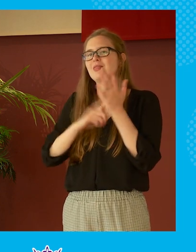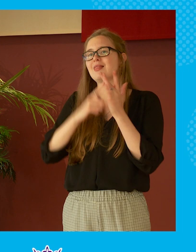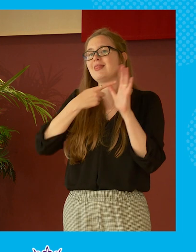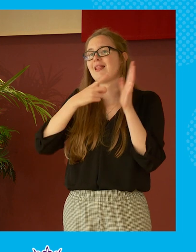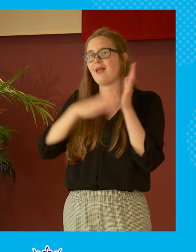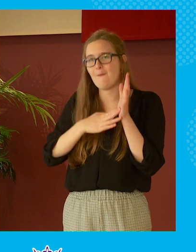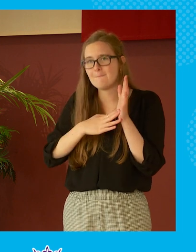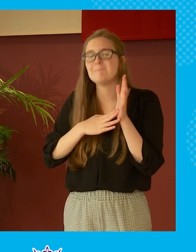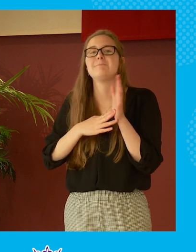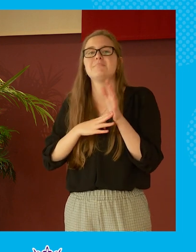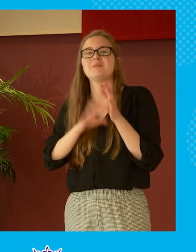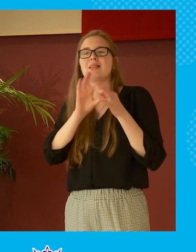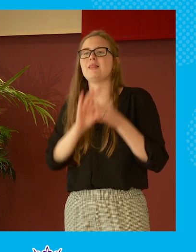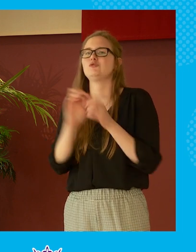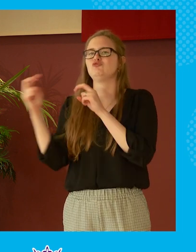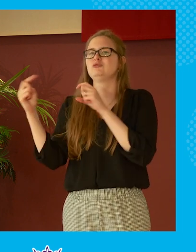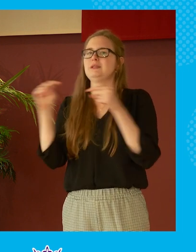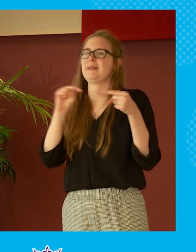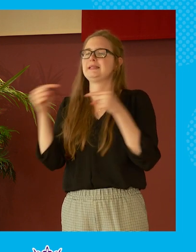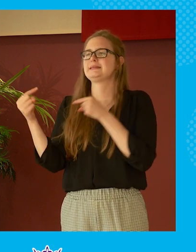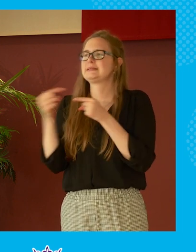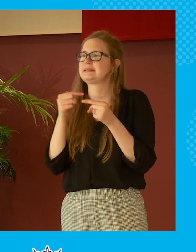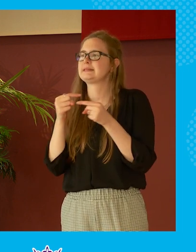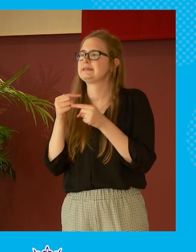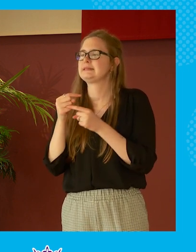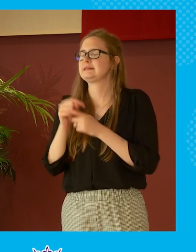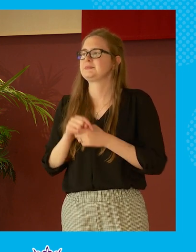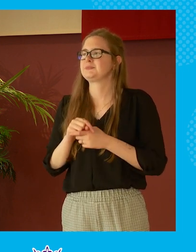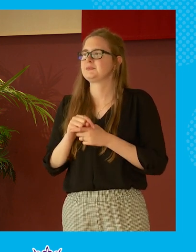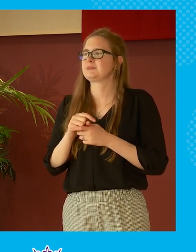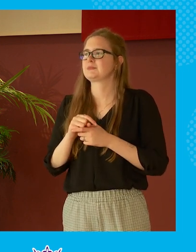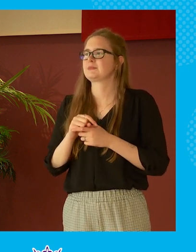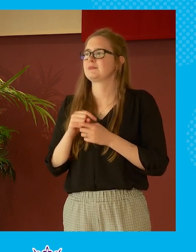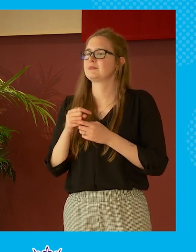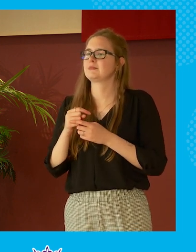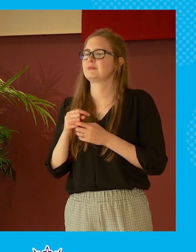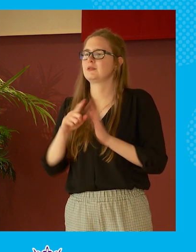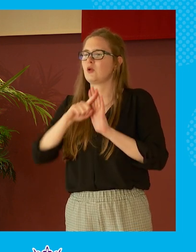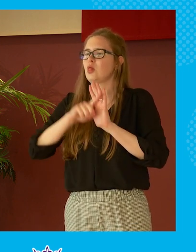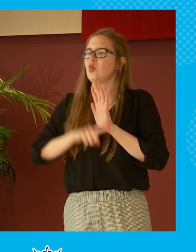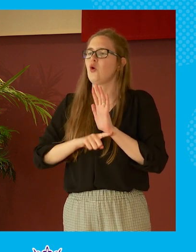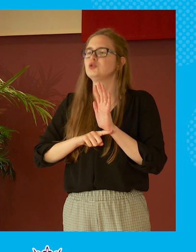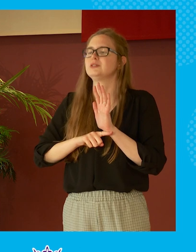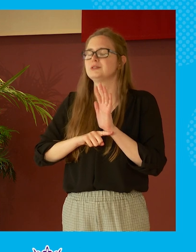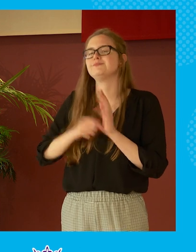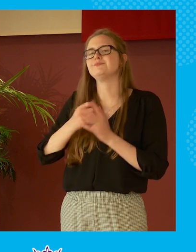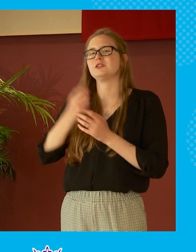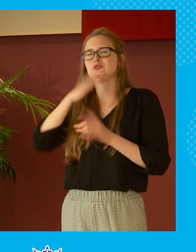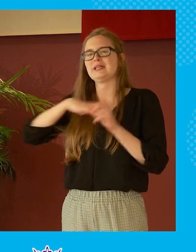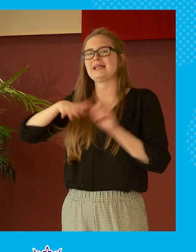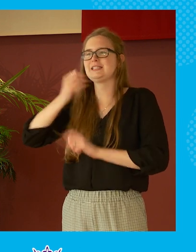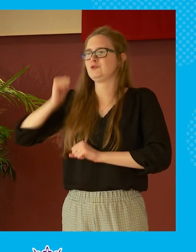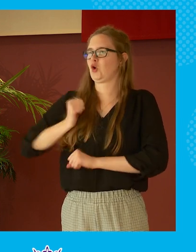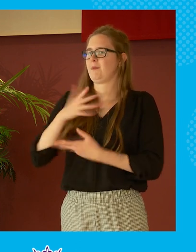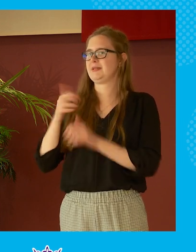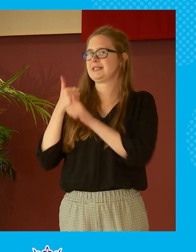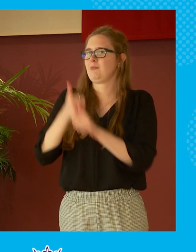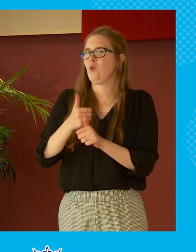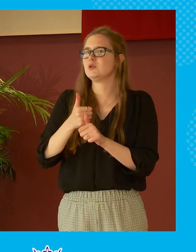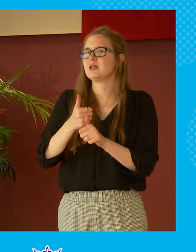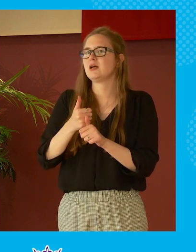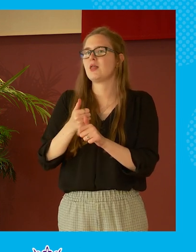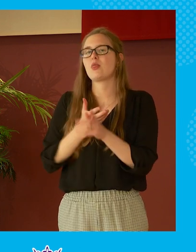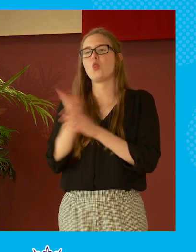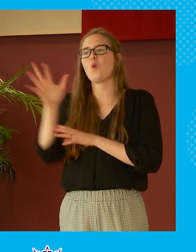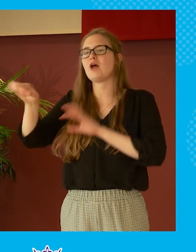in relation to a debate that uh that the law society of scotland sponsors um one of our things that we do in